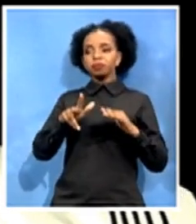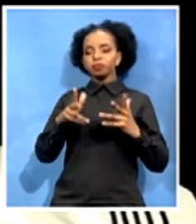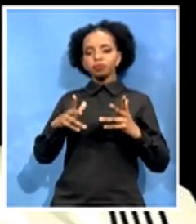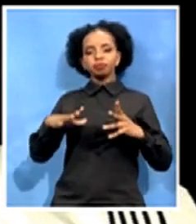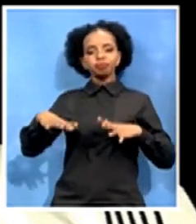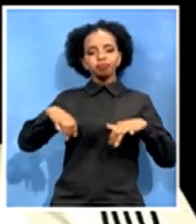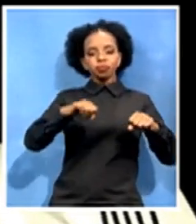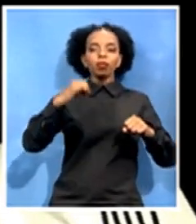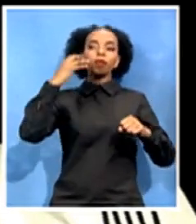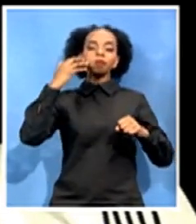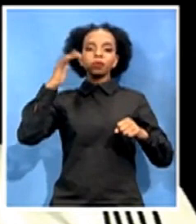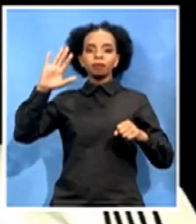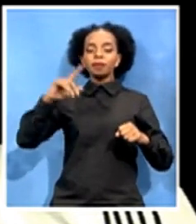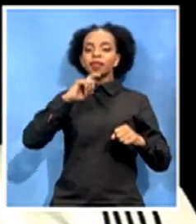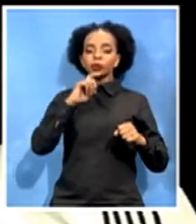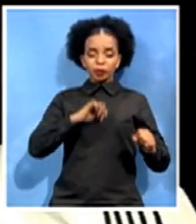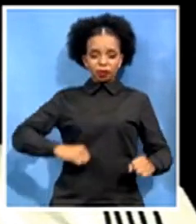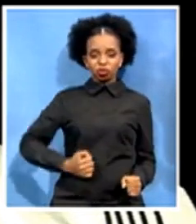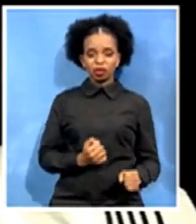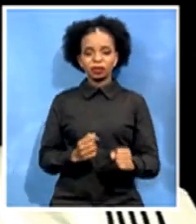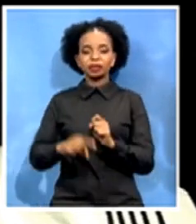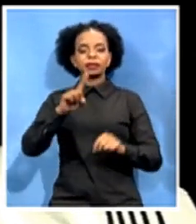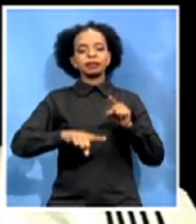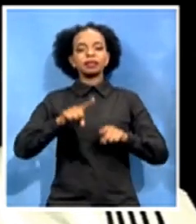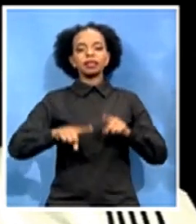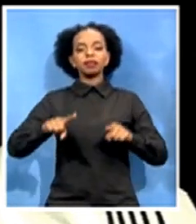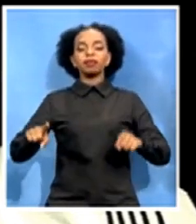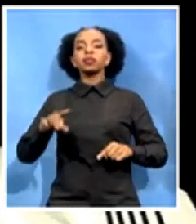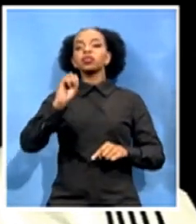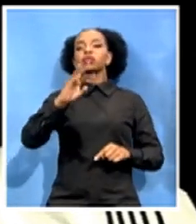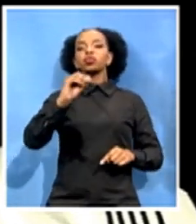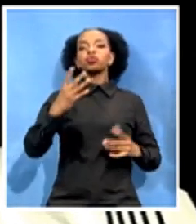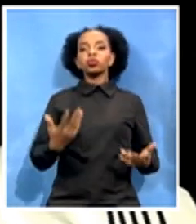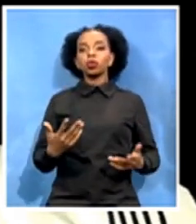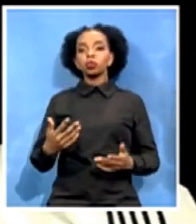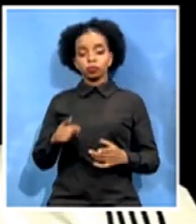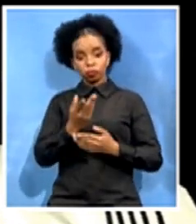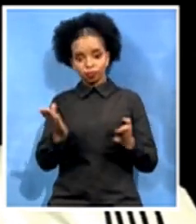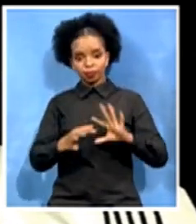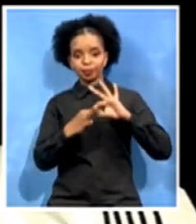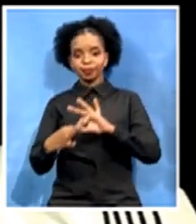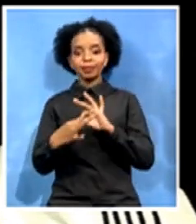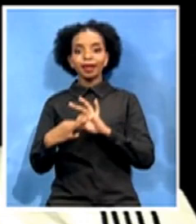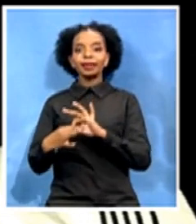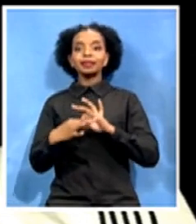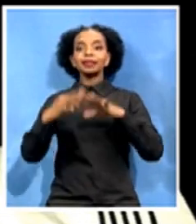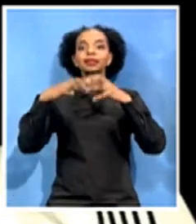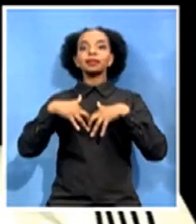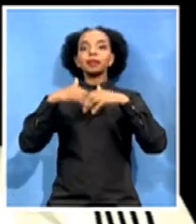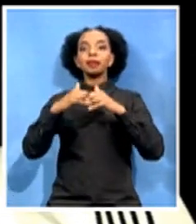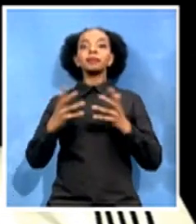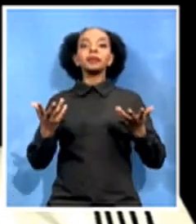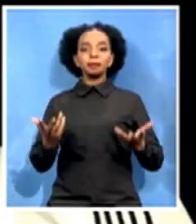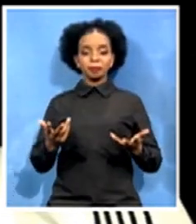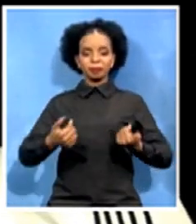So it is out of those relationships, it is out of those early indications of